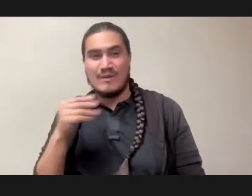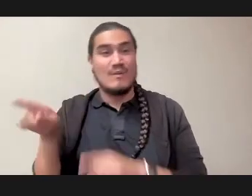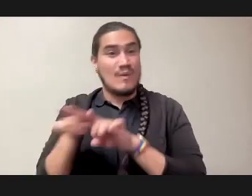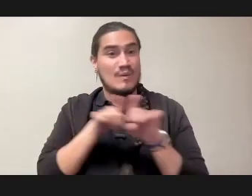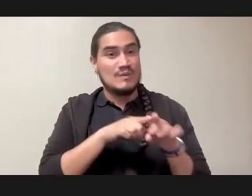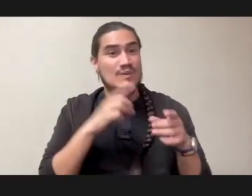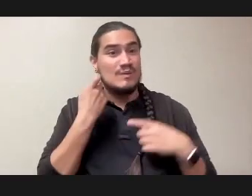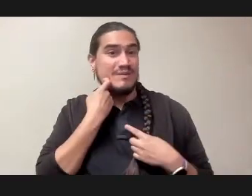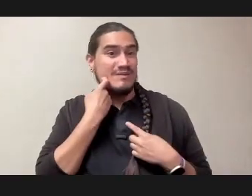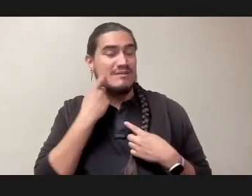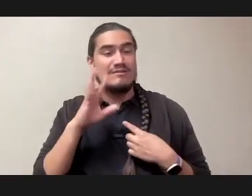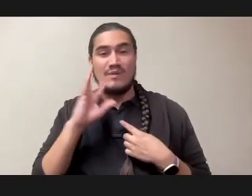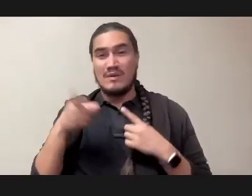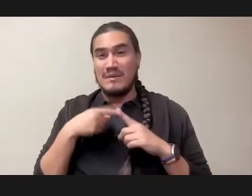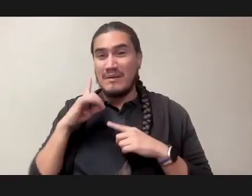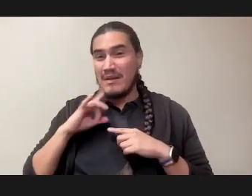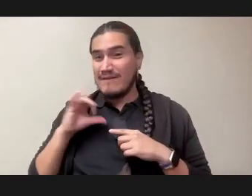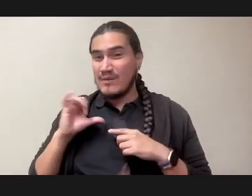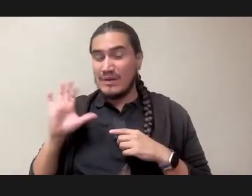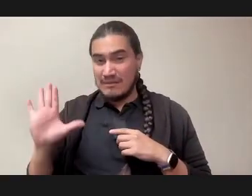California, which I appreciate as well.